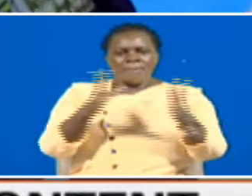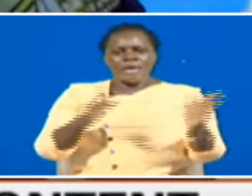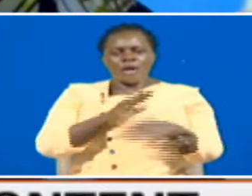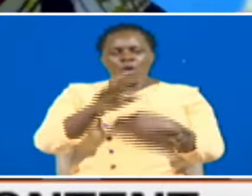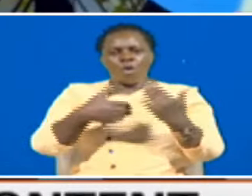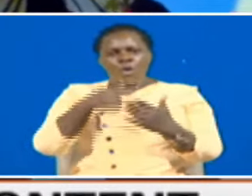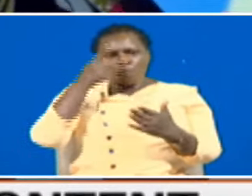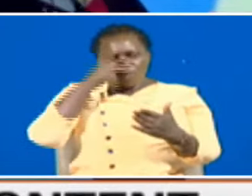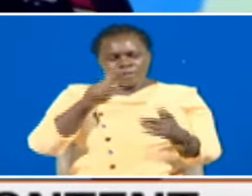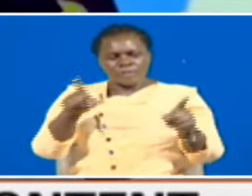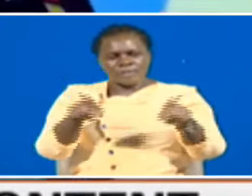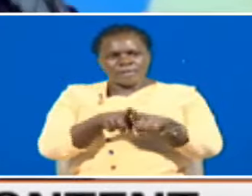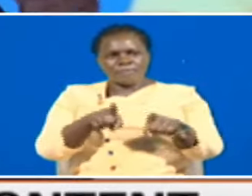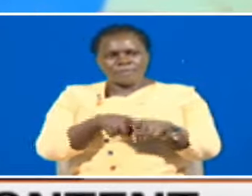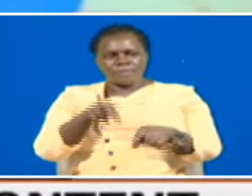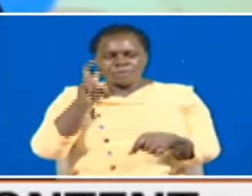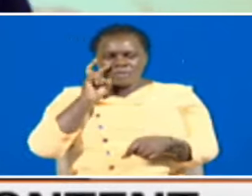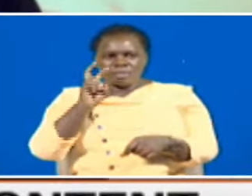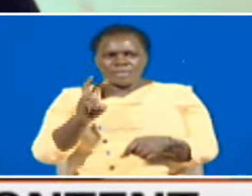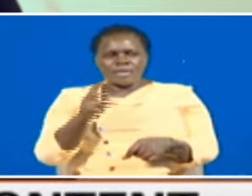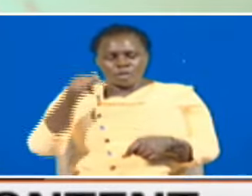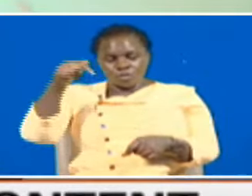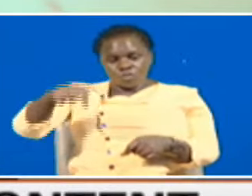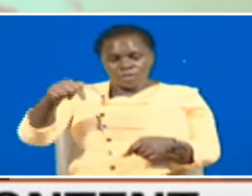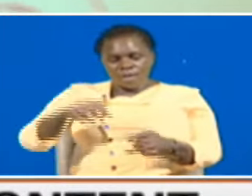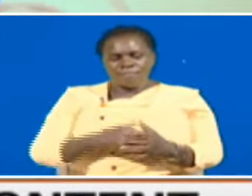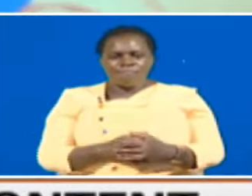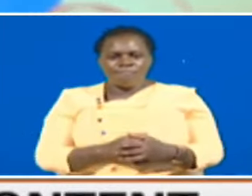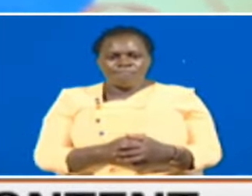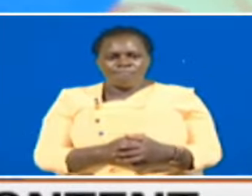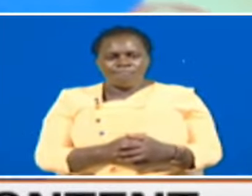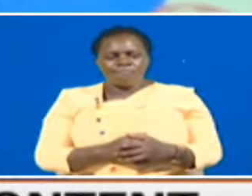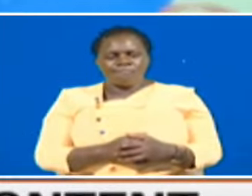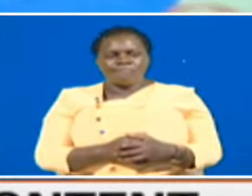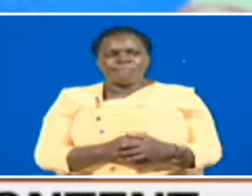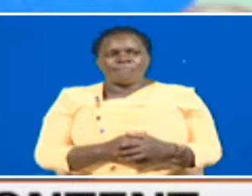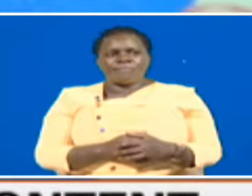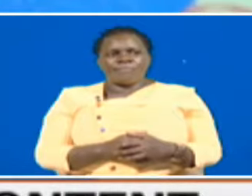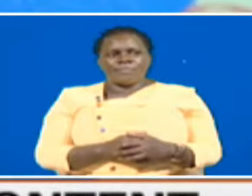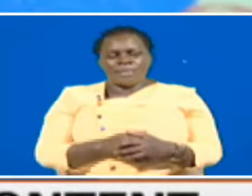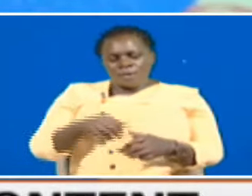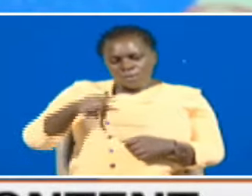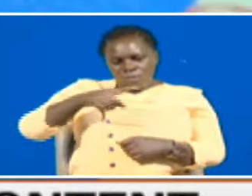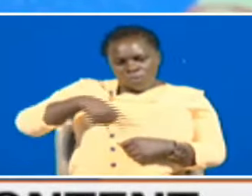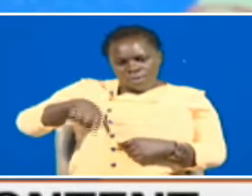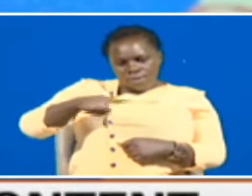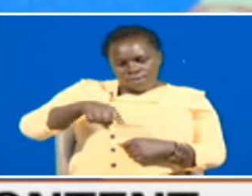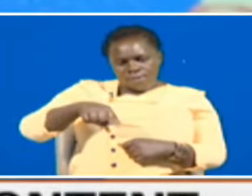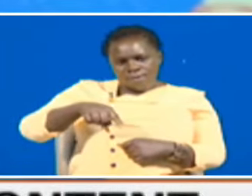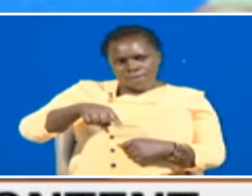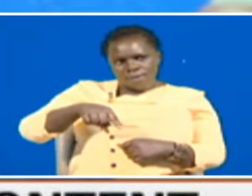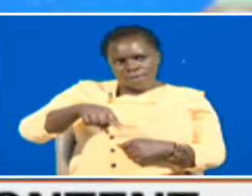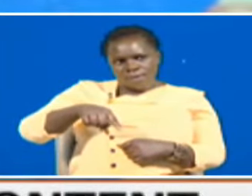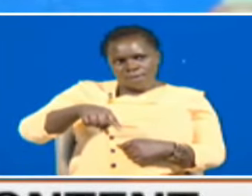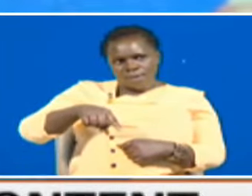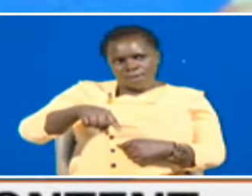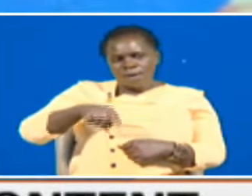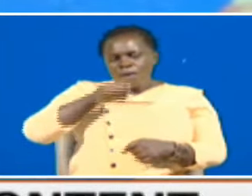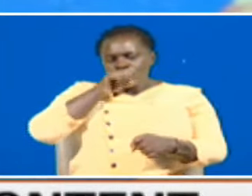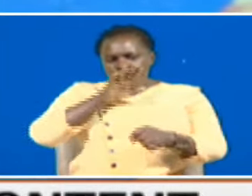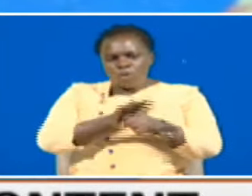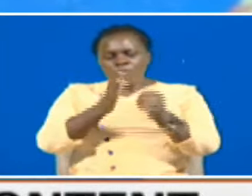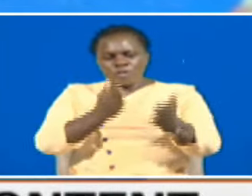and probably to say that today we we have delivered that promise